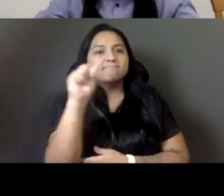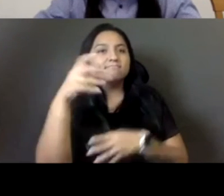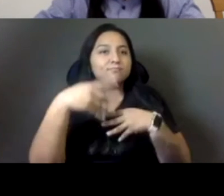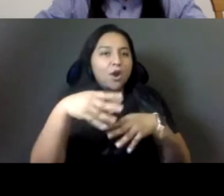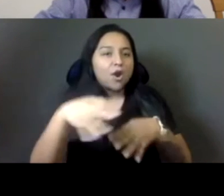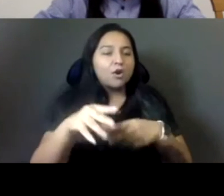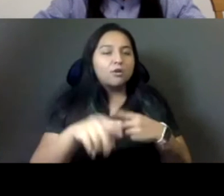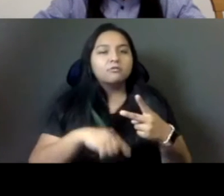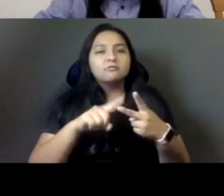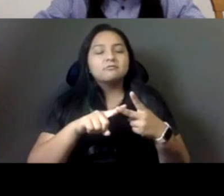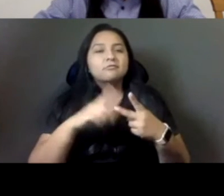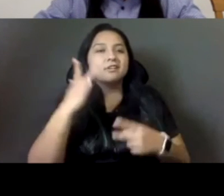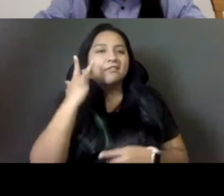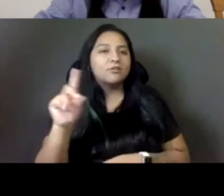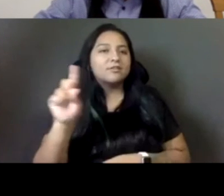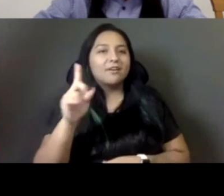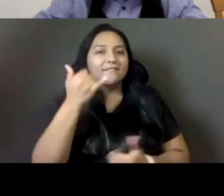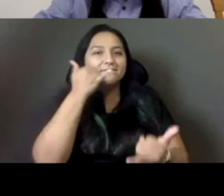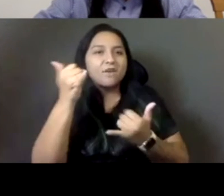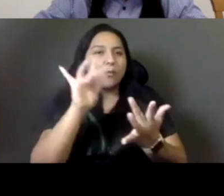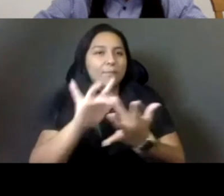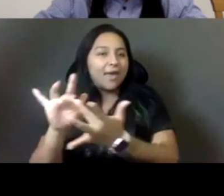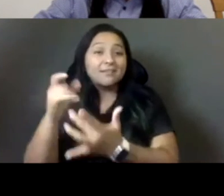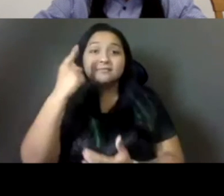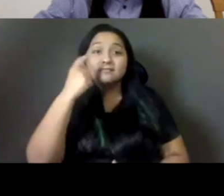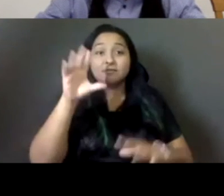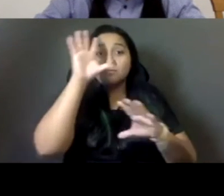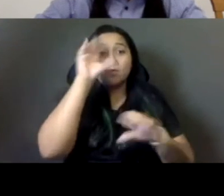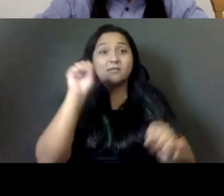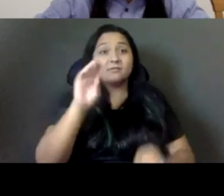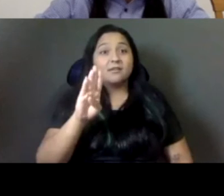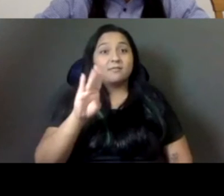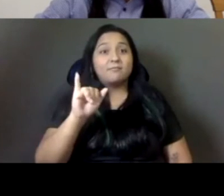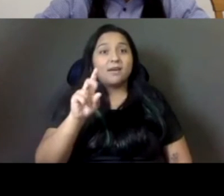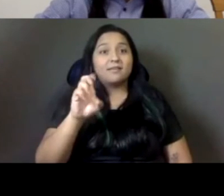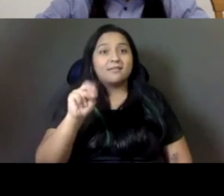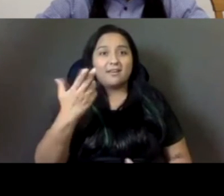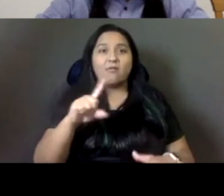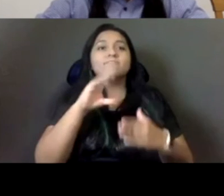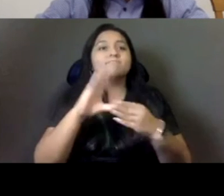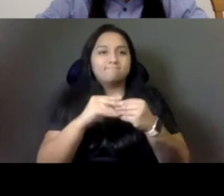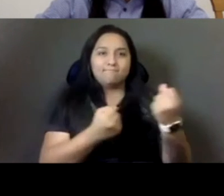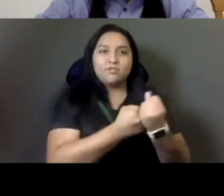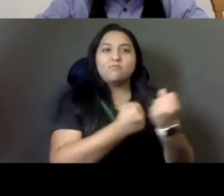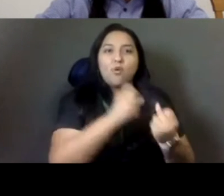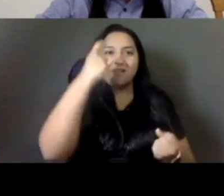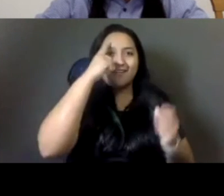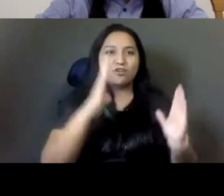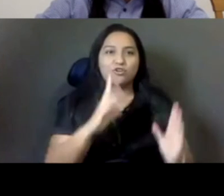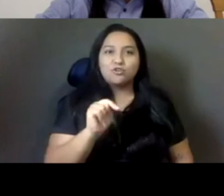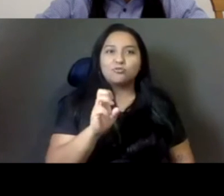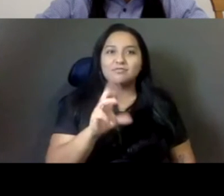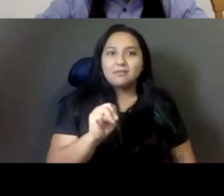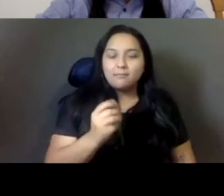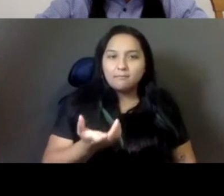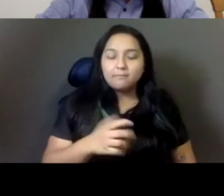President Biden just came out in support of, of the governor. Um, we can tap a national network as well. So, um, for your friends who might